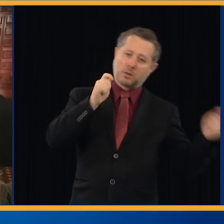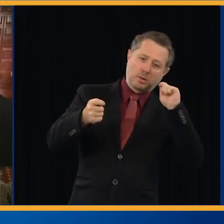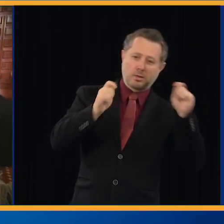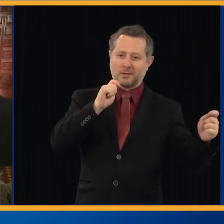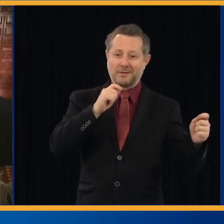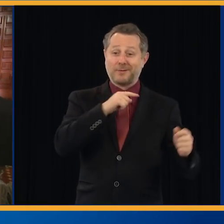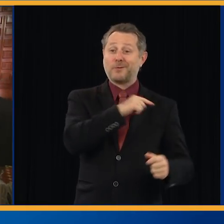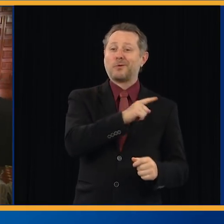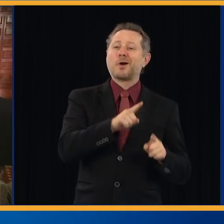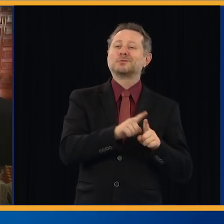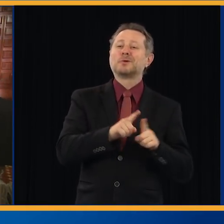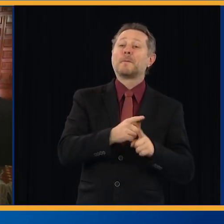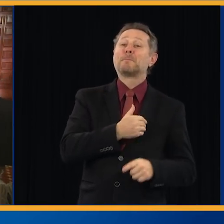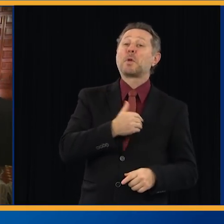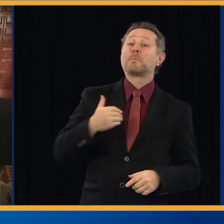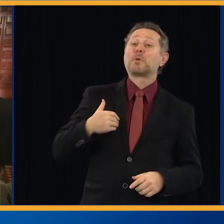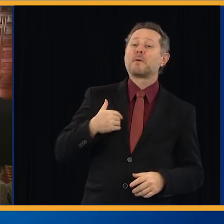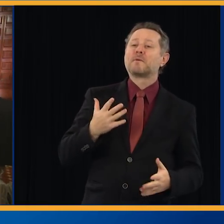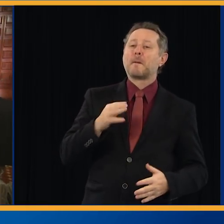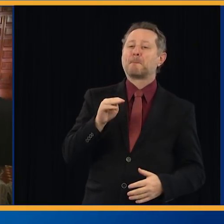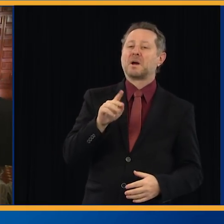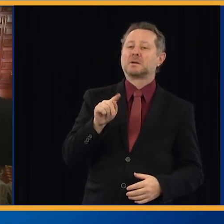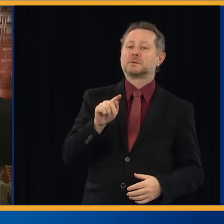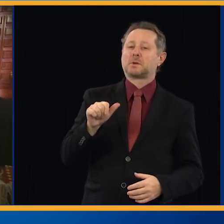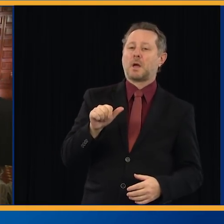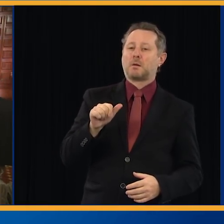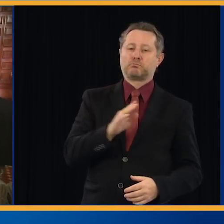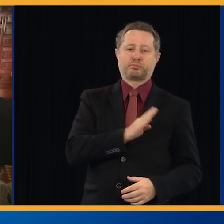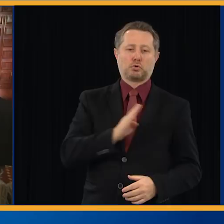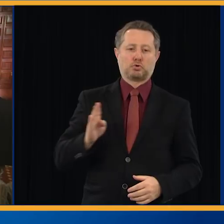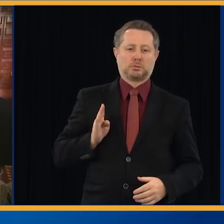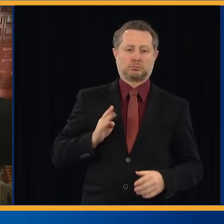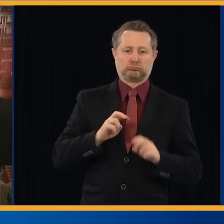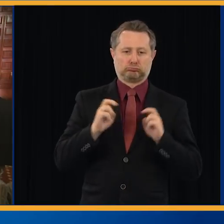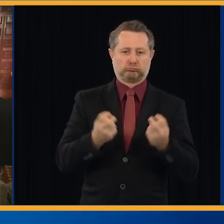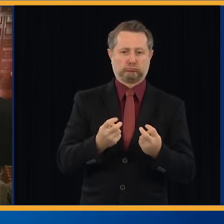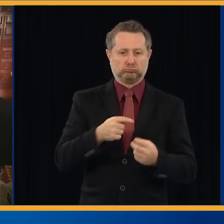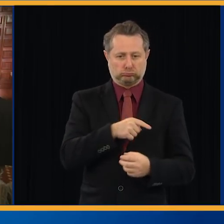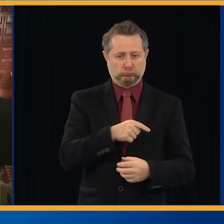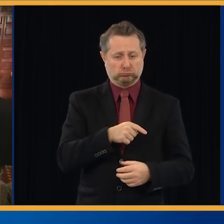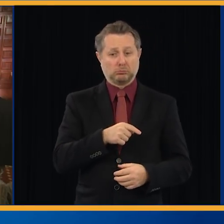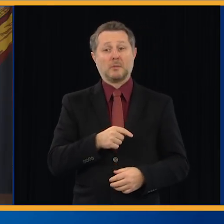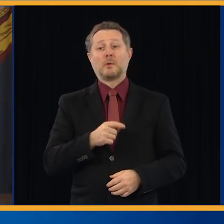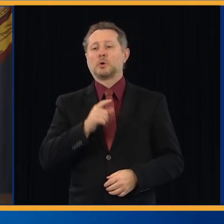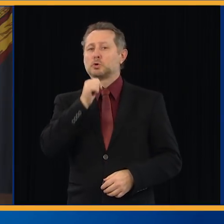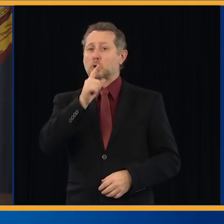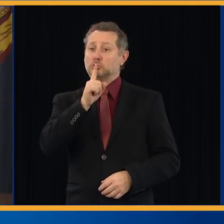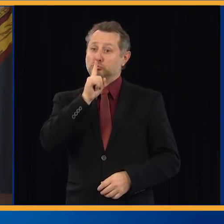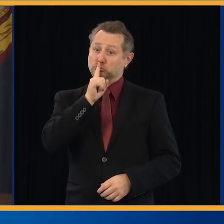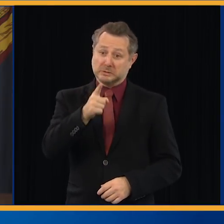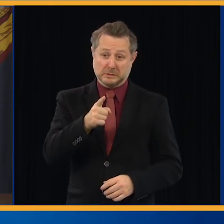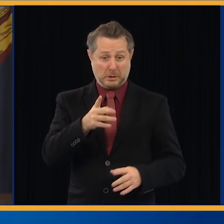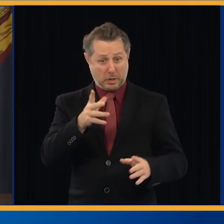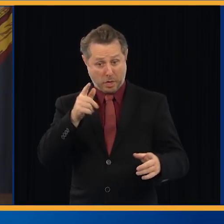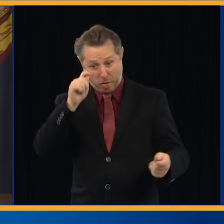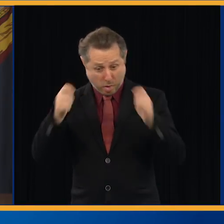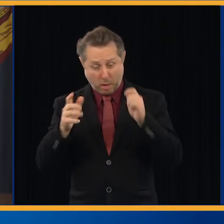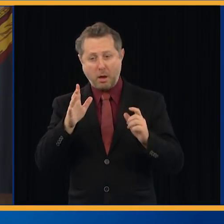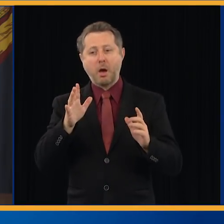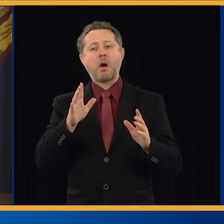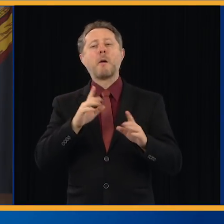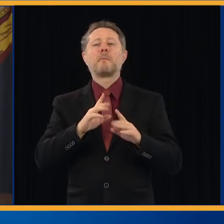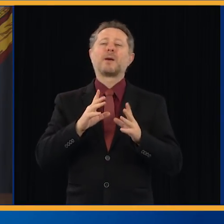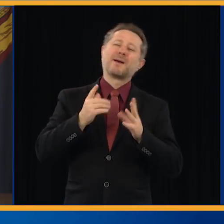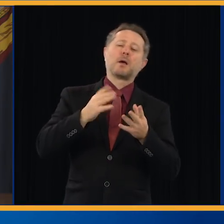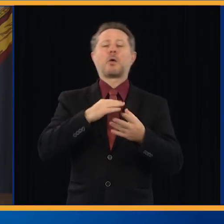member of the MTA board. He doesn't really wear a second hat. That was metaphorical. What day is today?